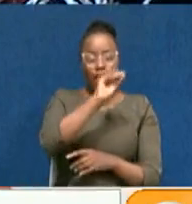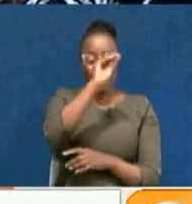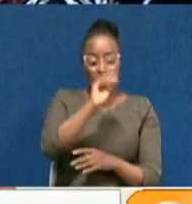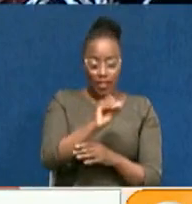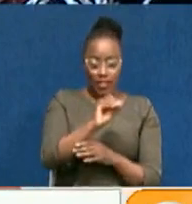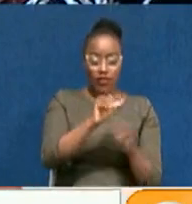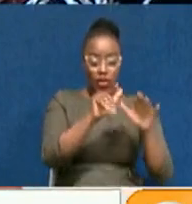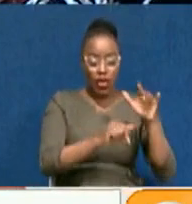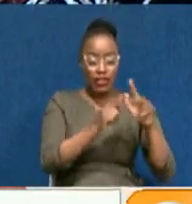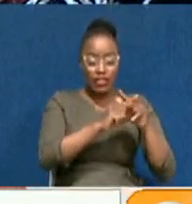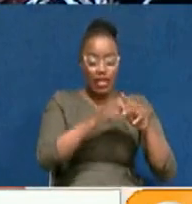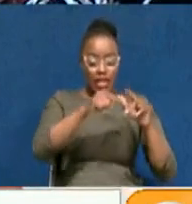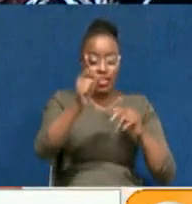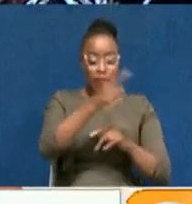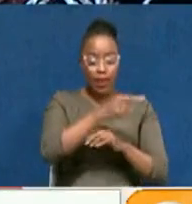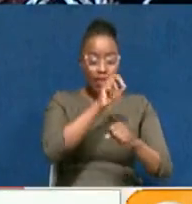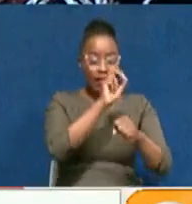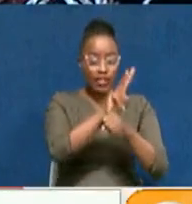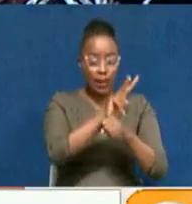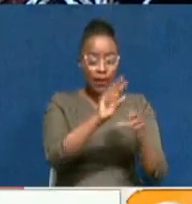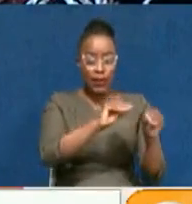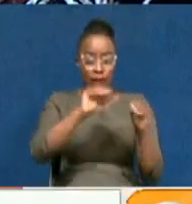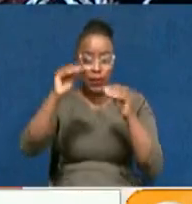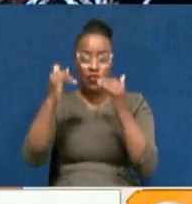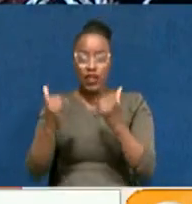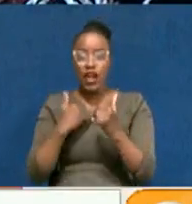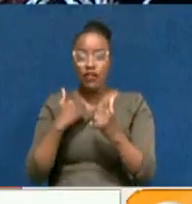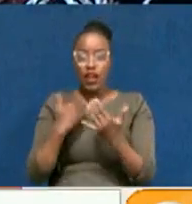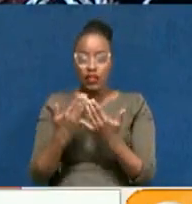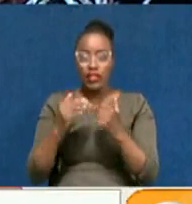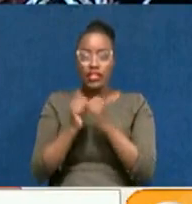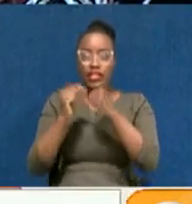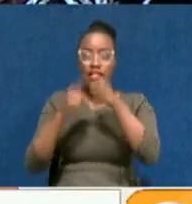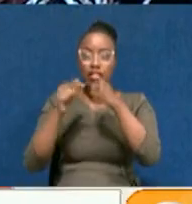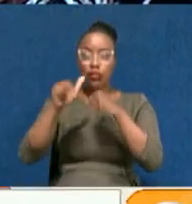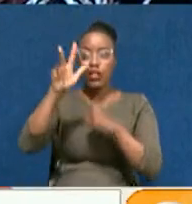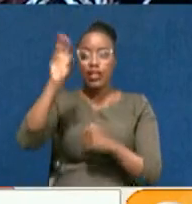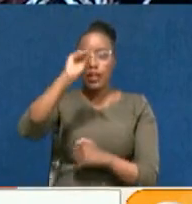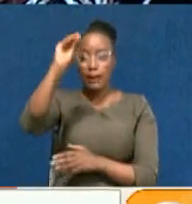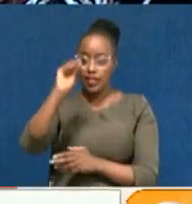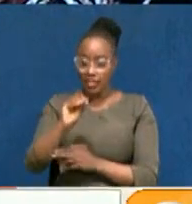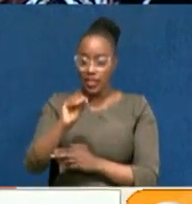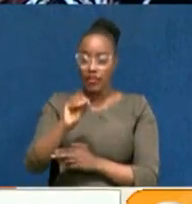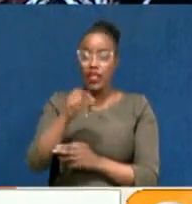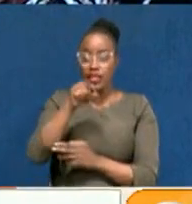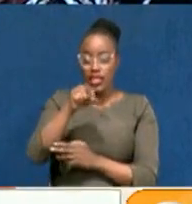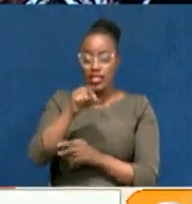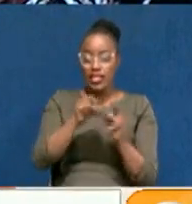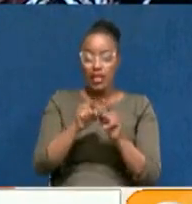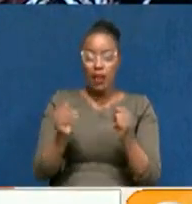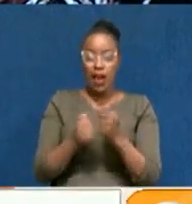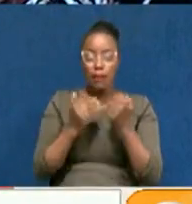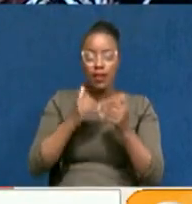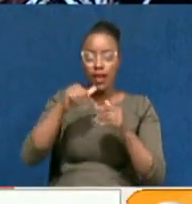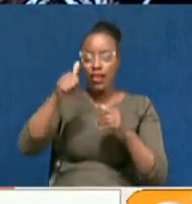positivity rate at the beginning of this month of December to a current high of 16.3%. This, of course, coming after the